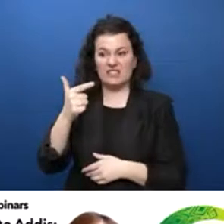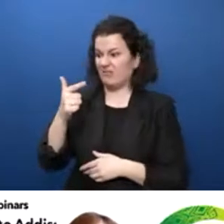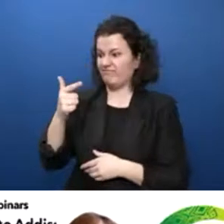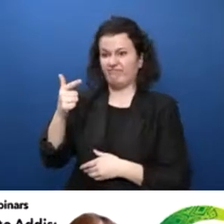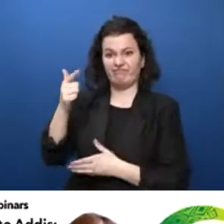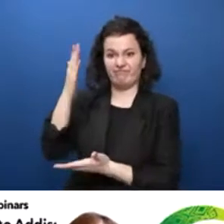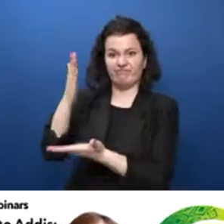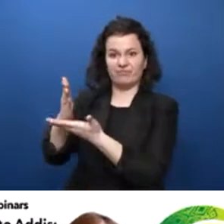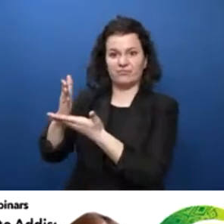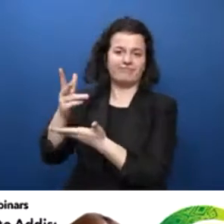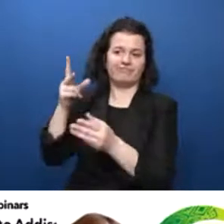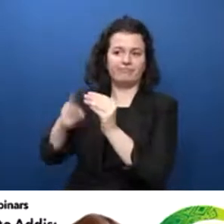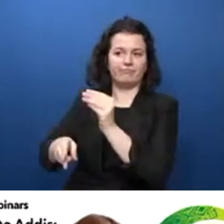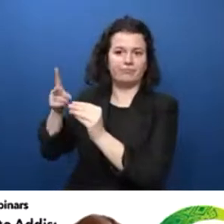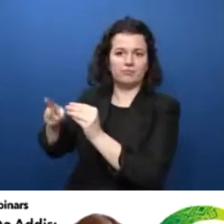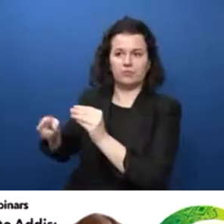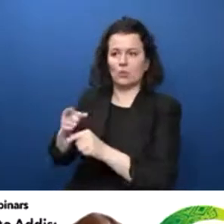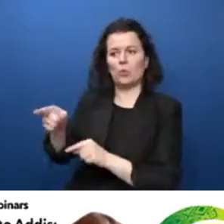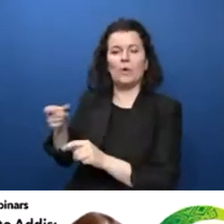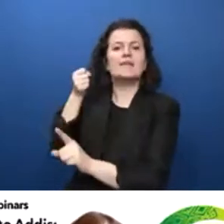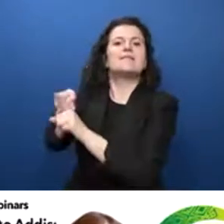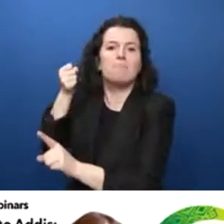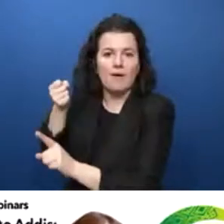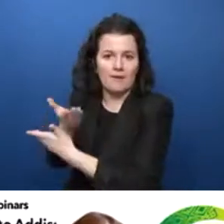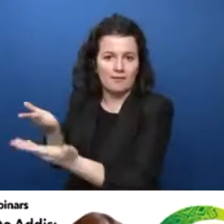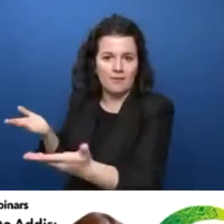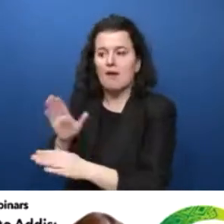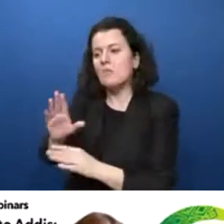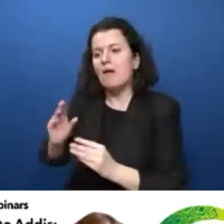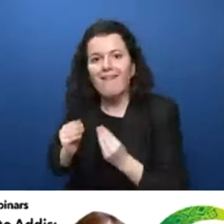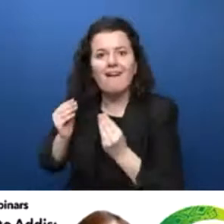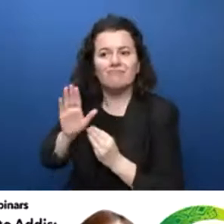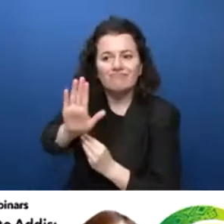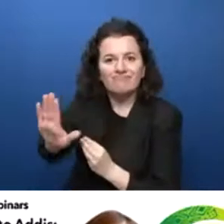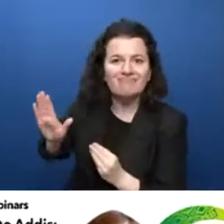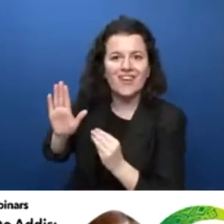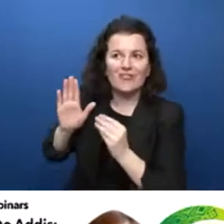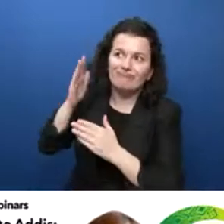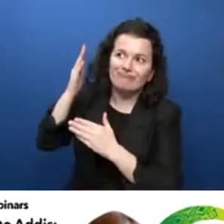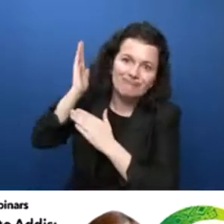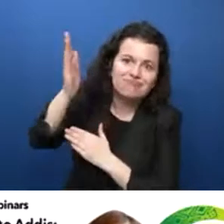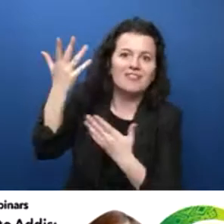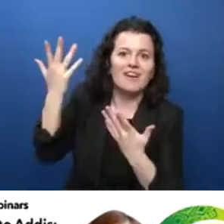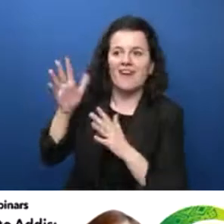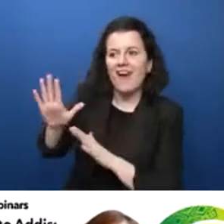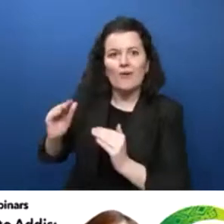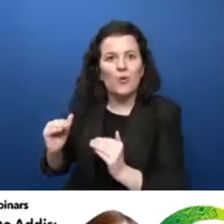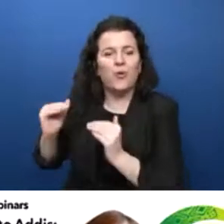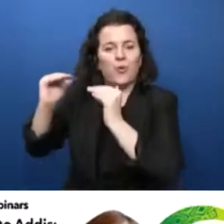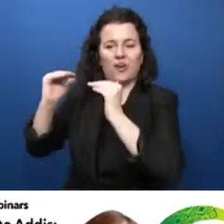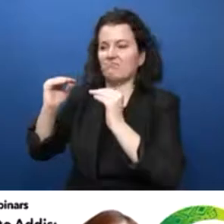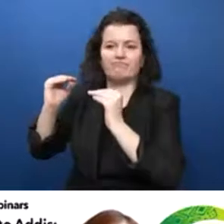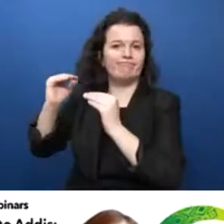with developing interests, skills, and values. Building on this, ICTs facilitate innovative employment